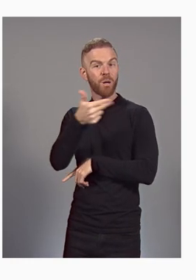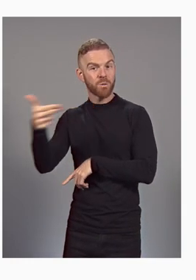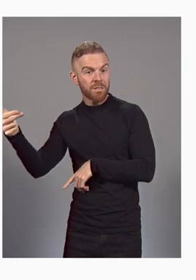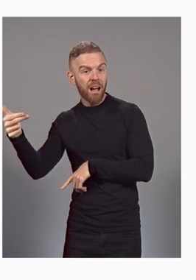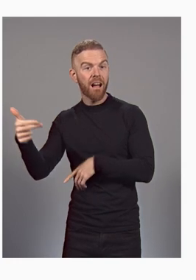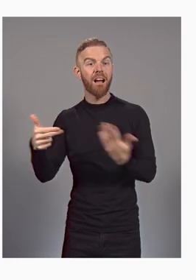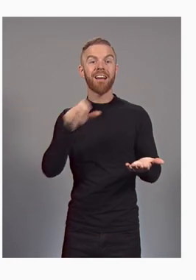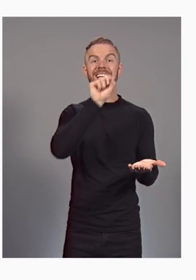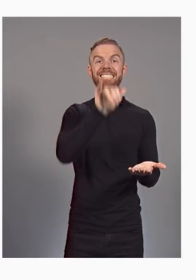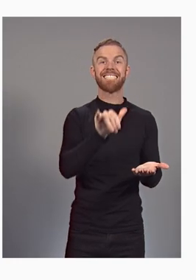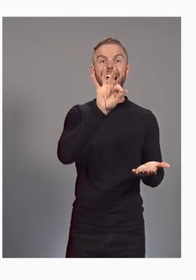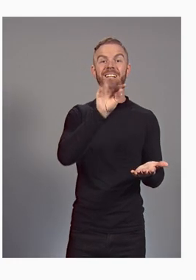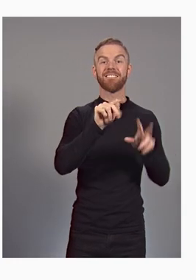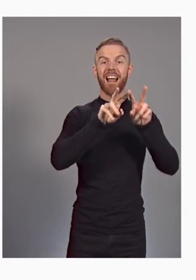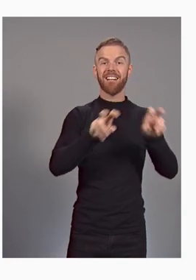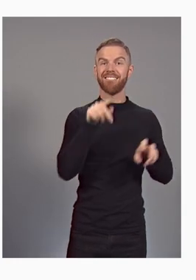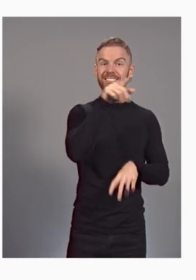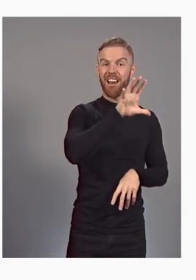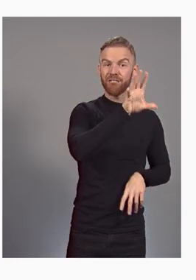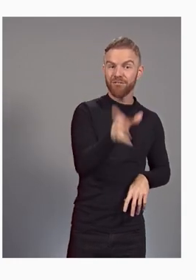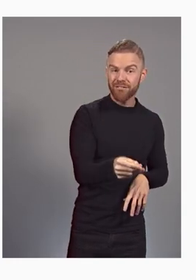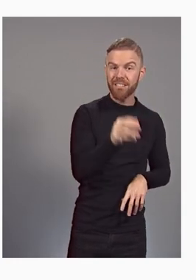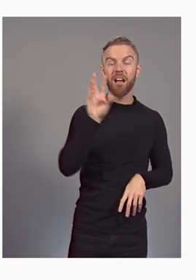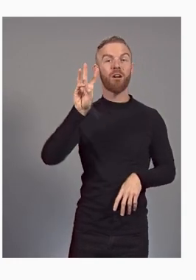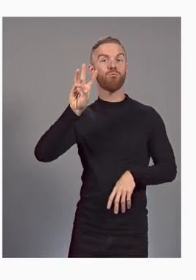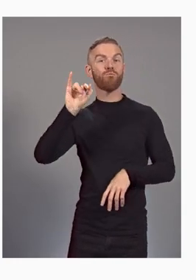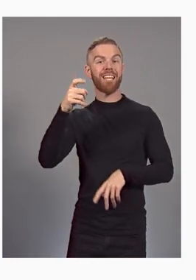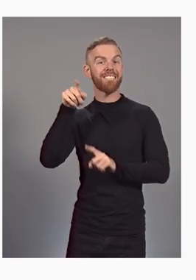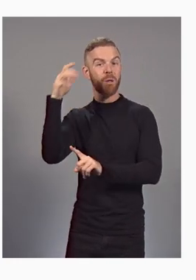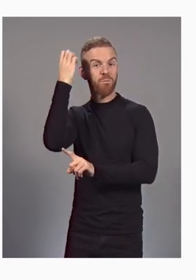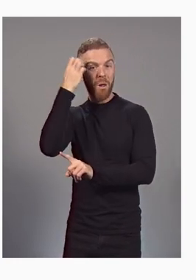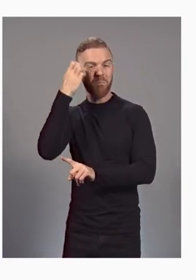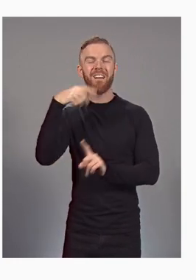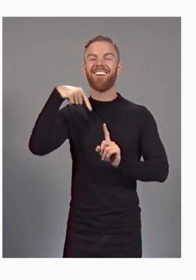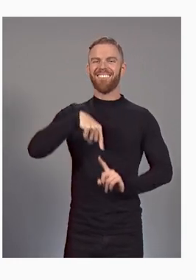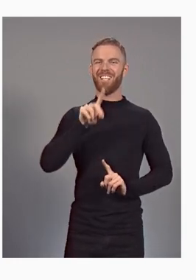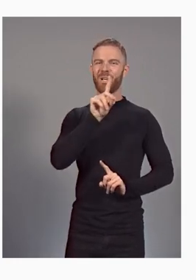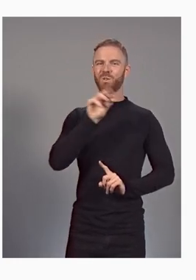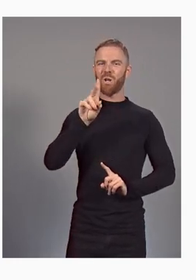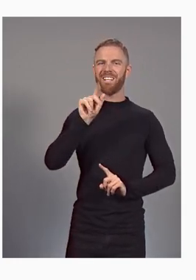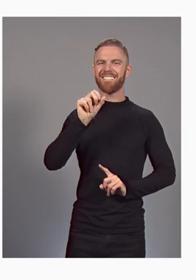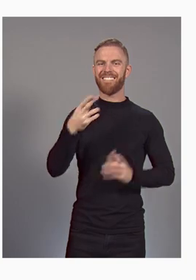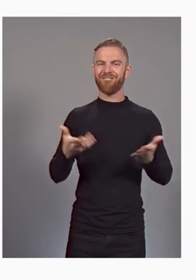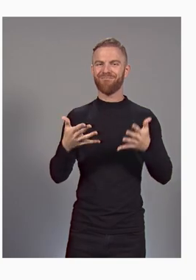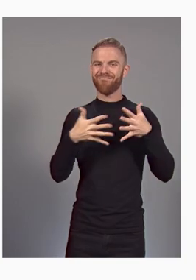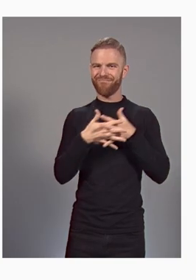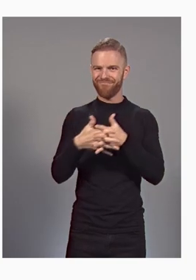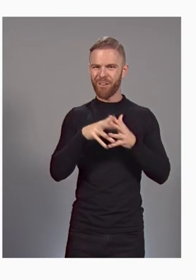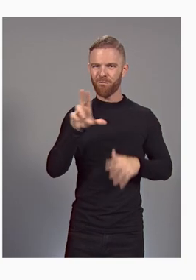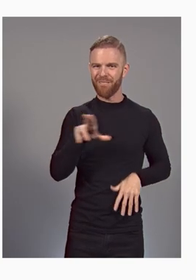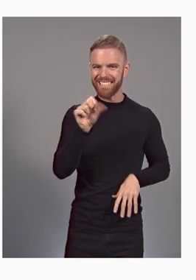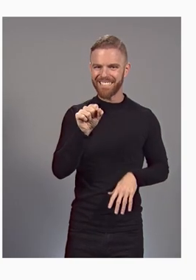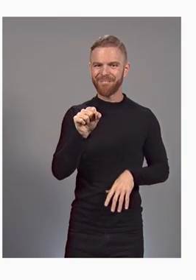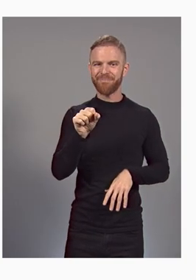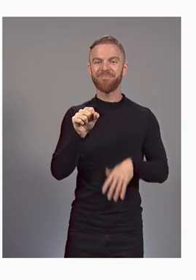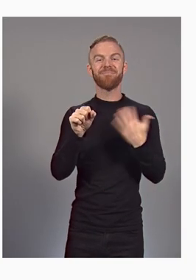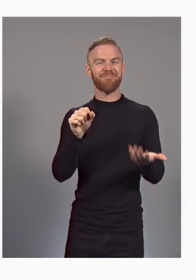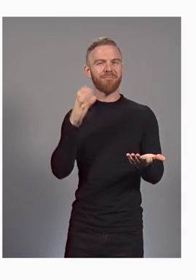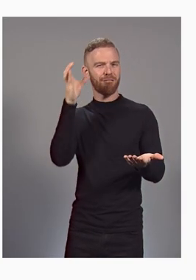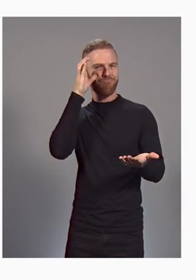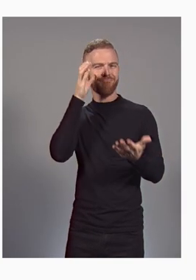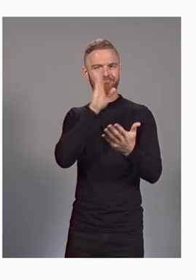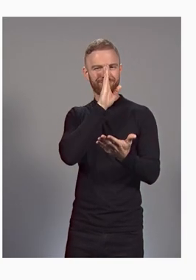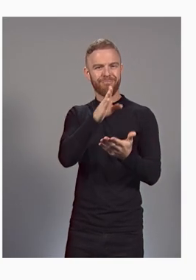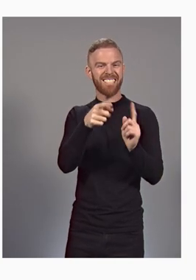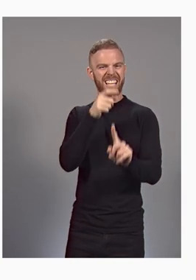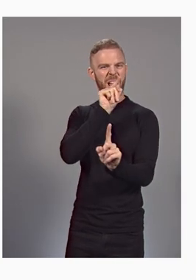in Africa, Wix in Europe, and DoorDash in the United States. Now let's hear directly from a few